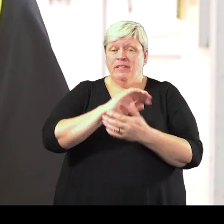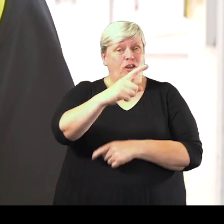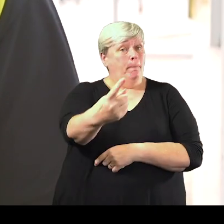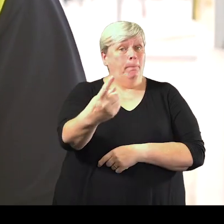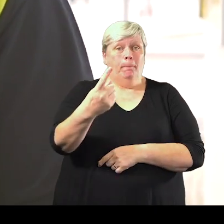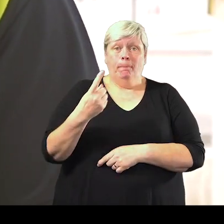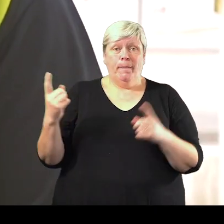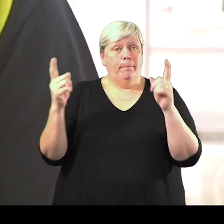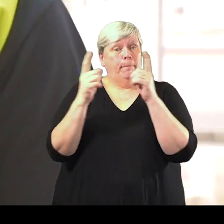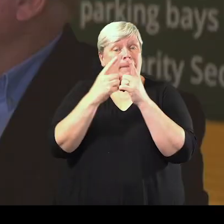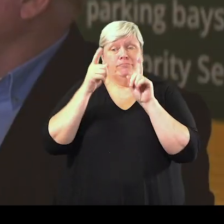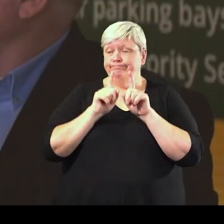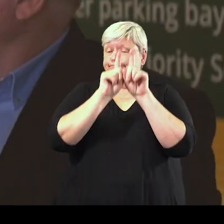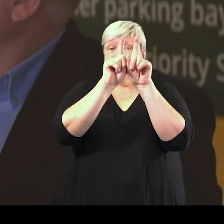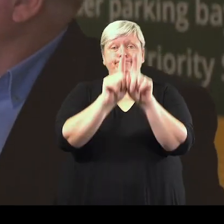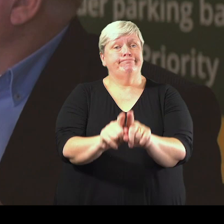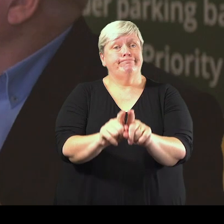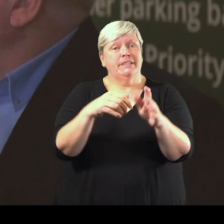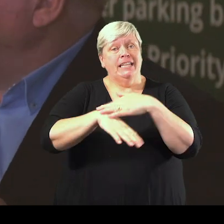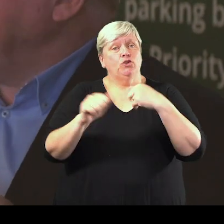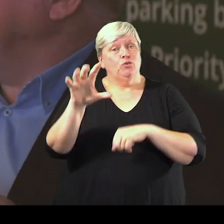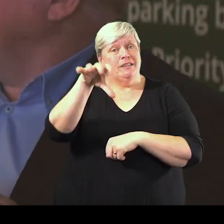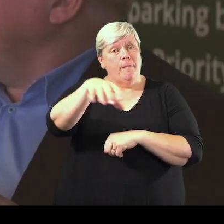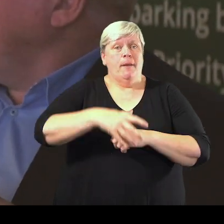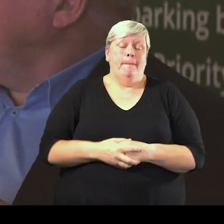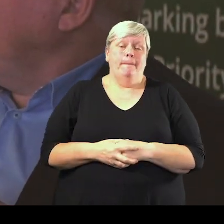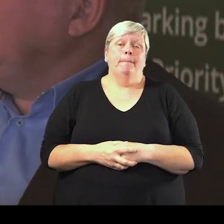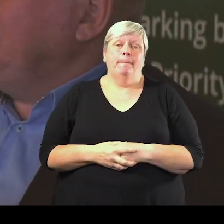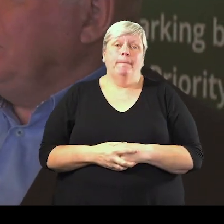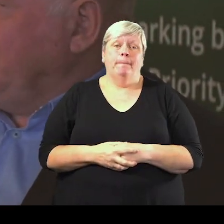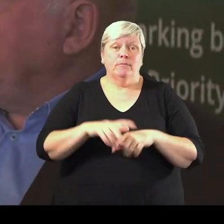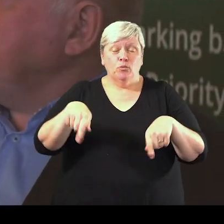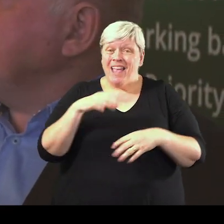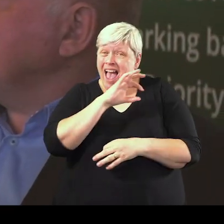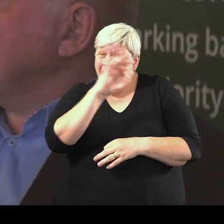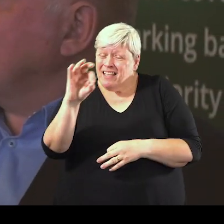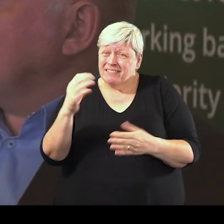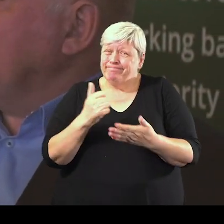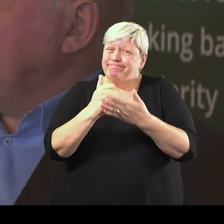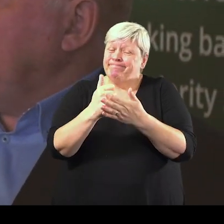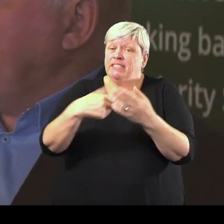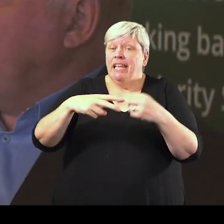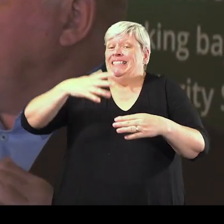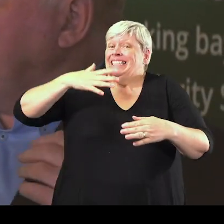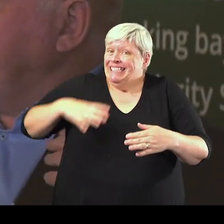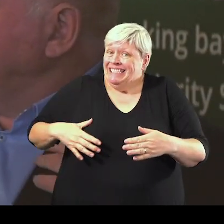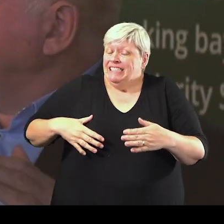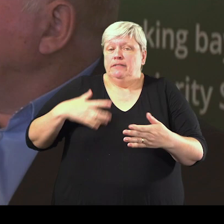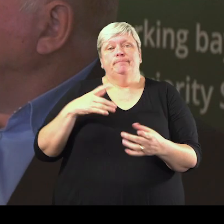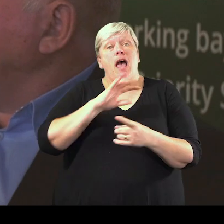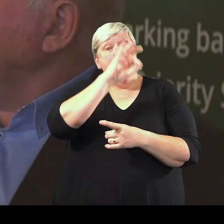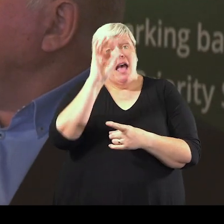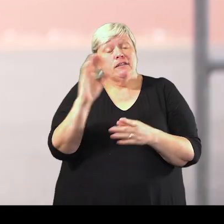We will be happy to come out to meet you and assist you into the terminal. We ask that assistance is